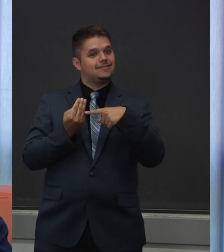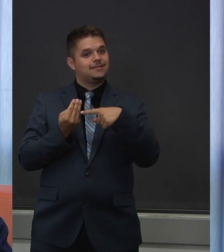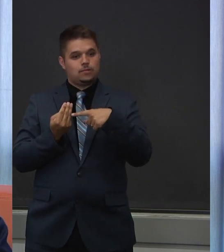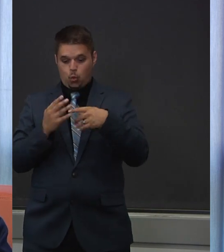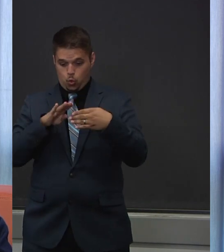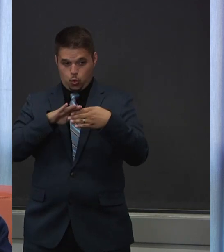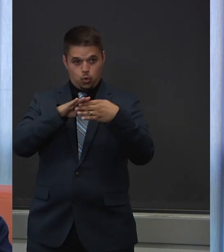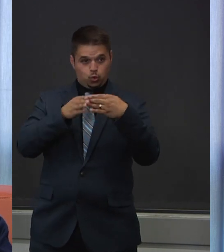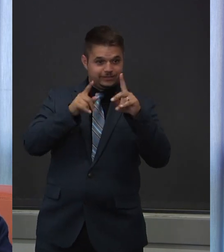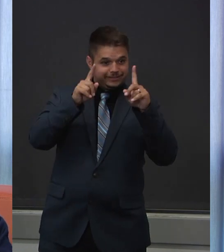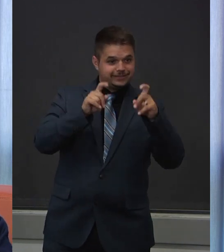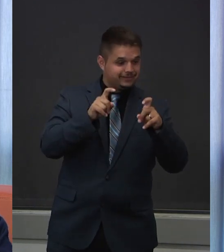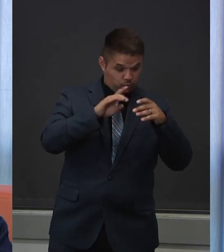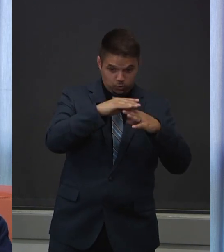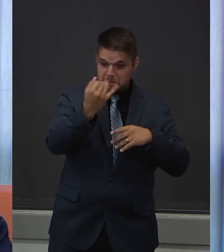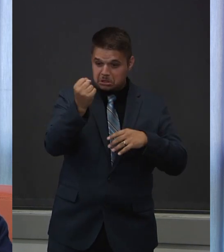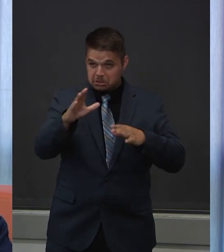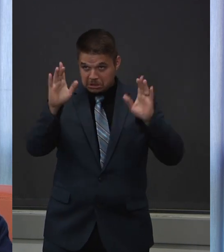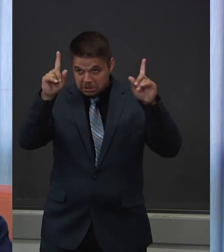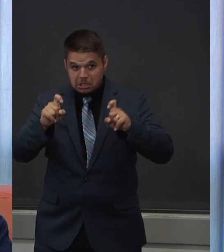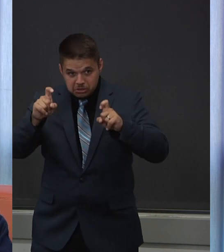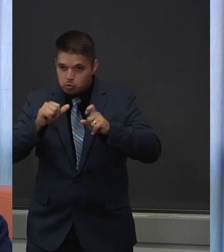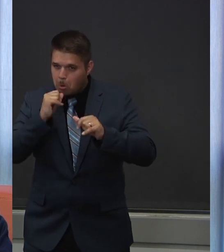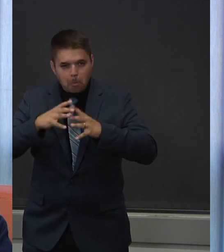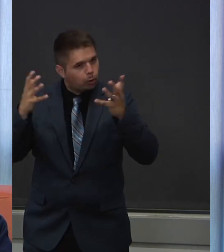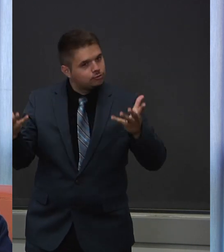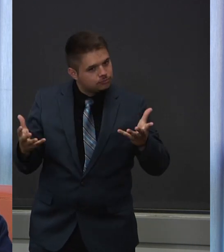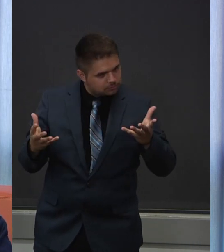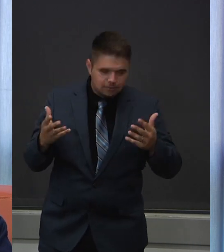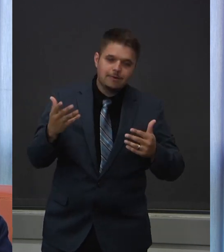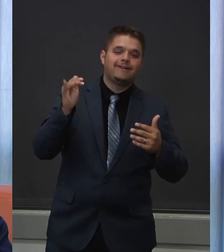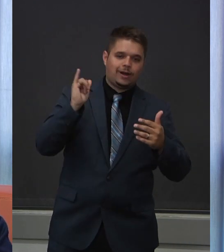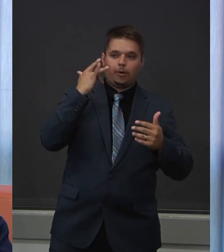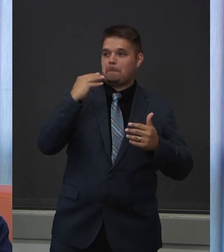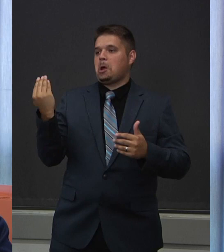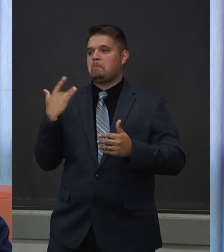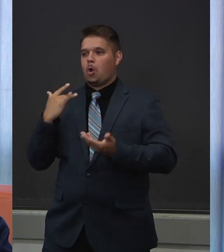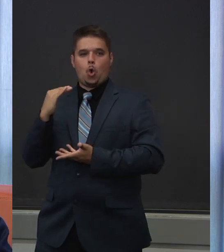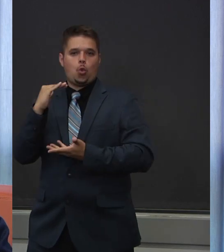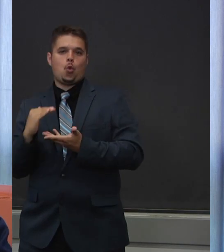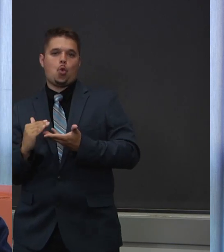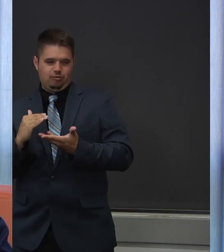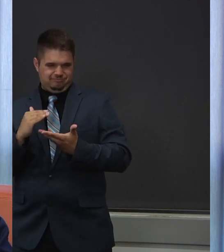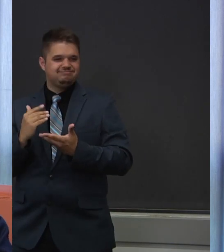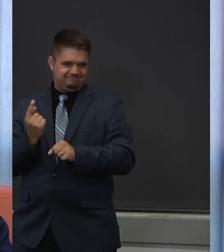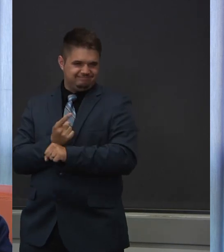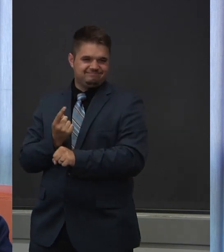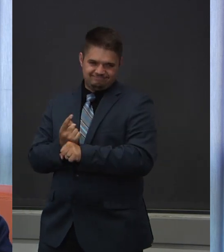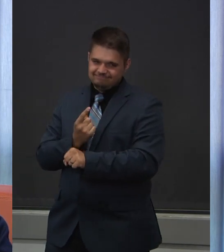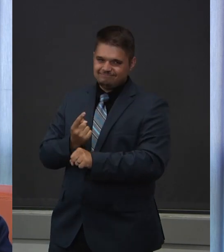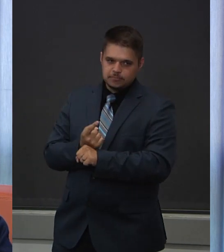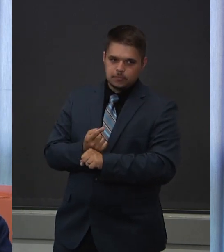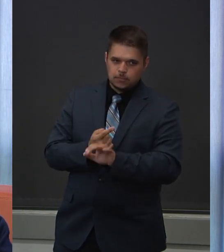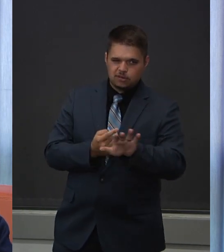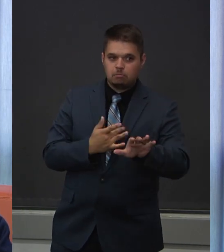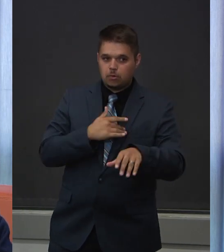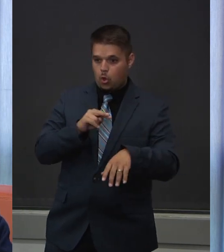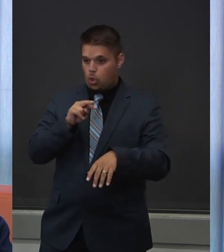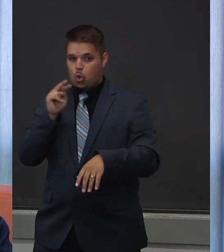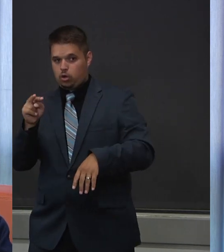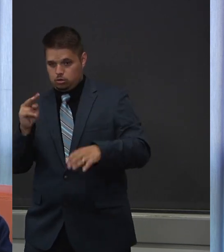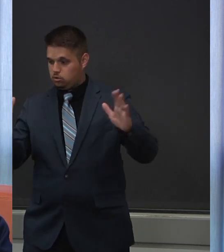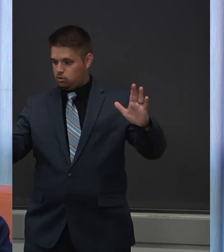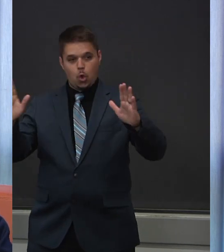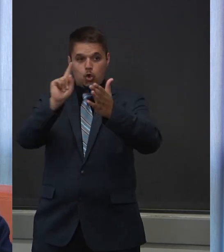fewer tests being done and fewer results coming in. So it's really helpful to look at kind of the weekly average to get a sense for